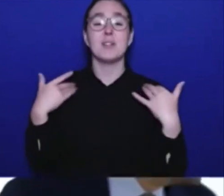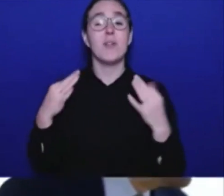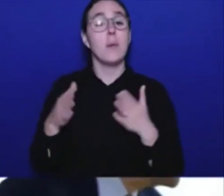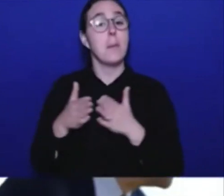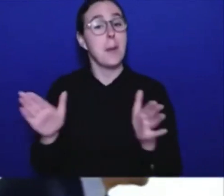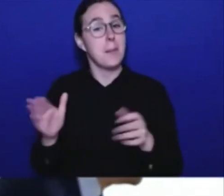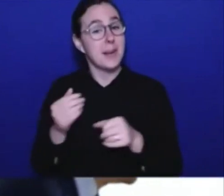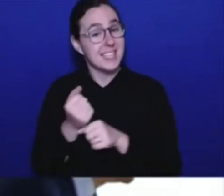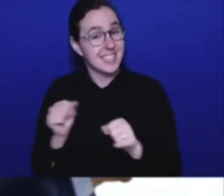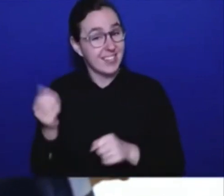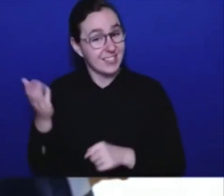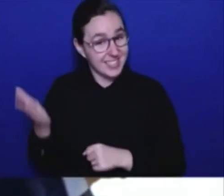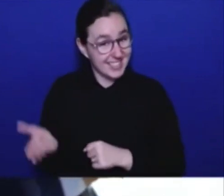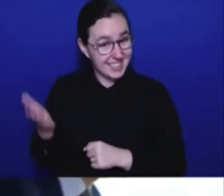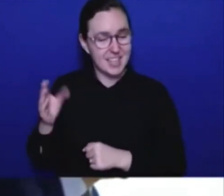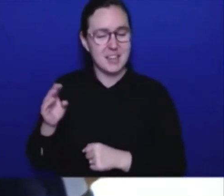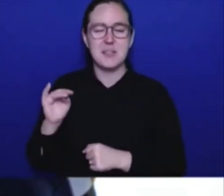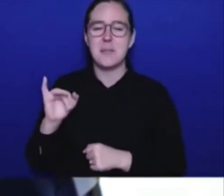Farnworth.